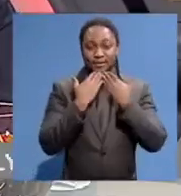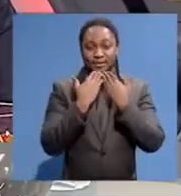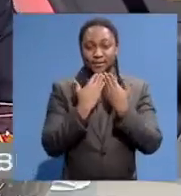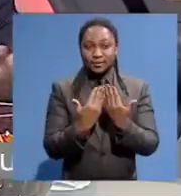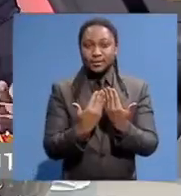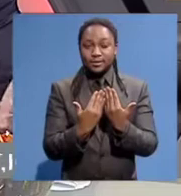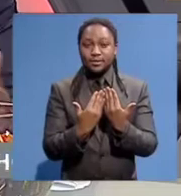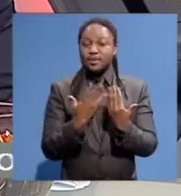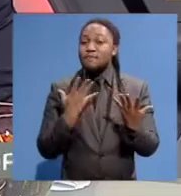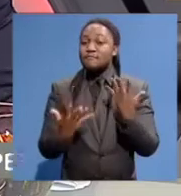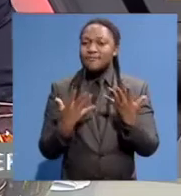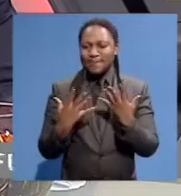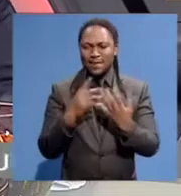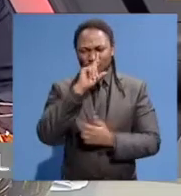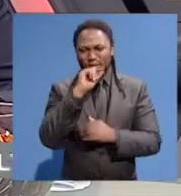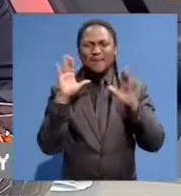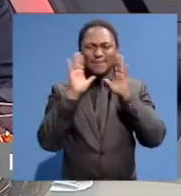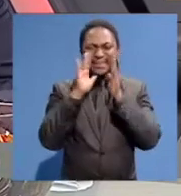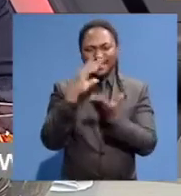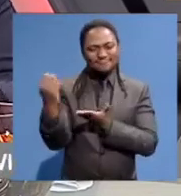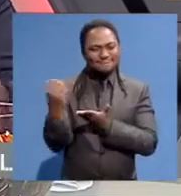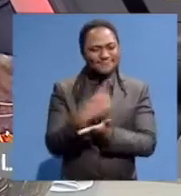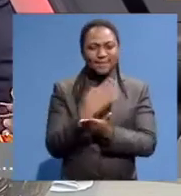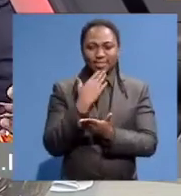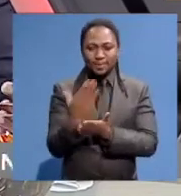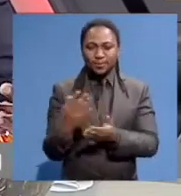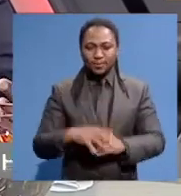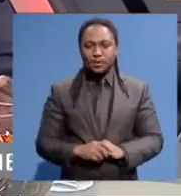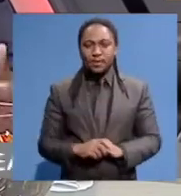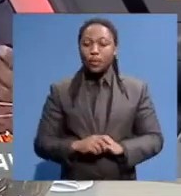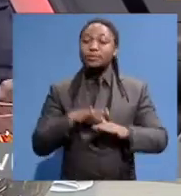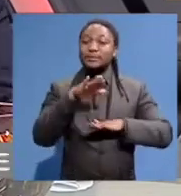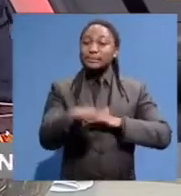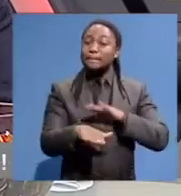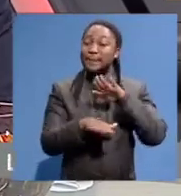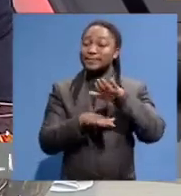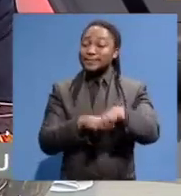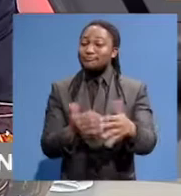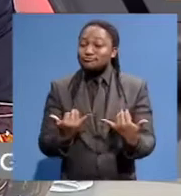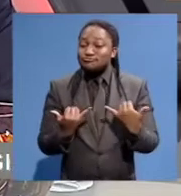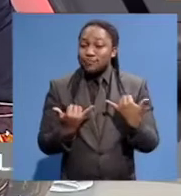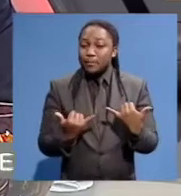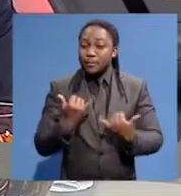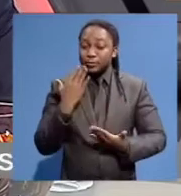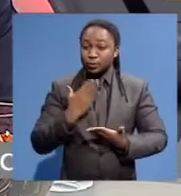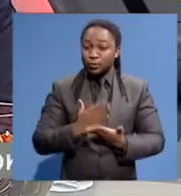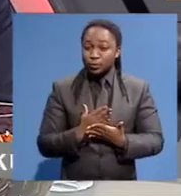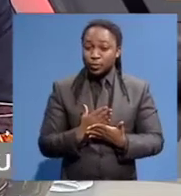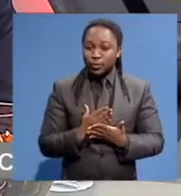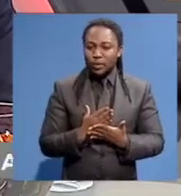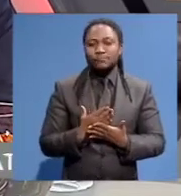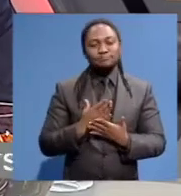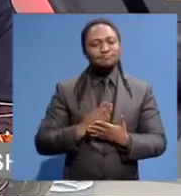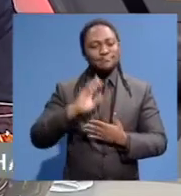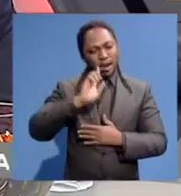while you're sending through your messages, remembering the release. We're going be taking you step by step as well. And as you know, Madiba leaving a lasting legacy,